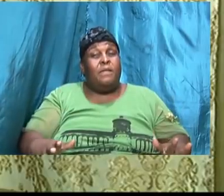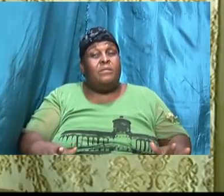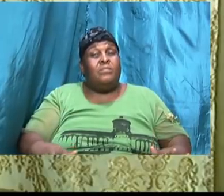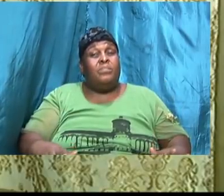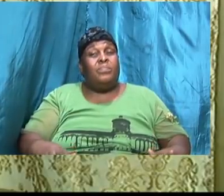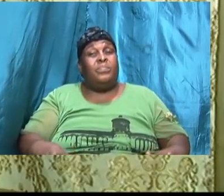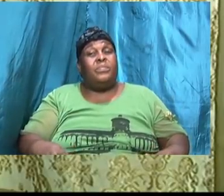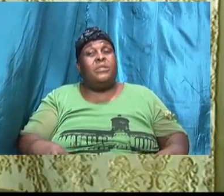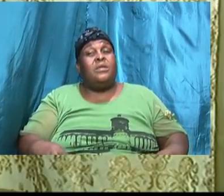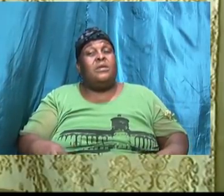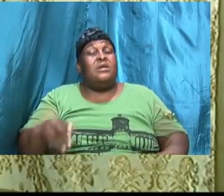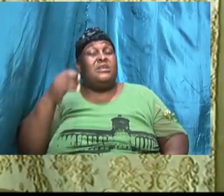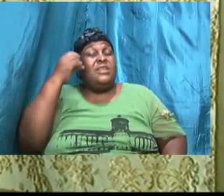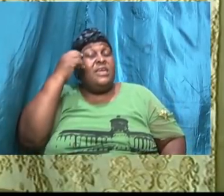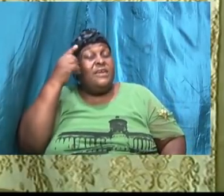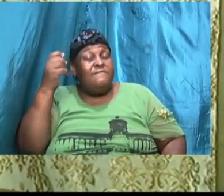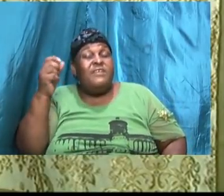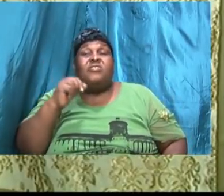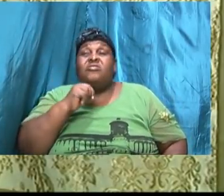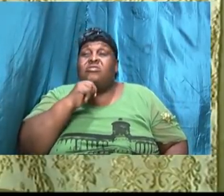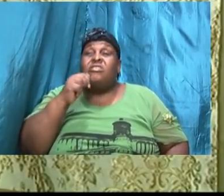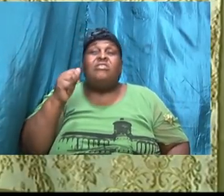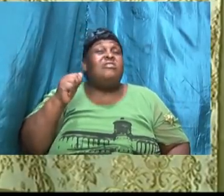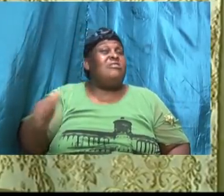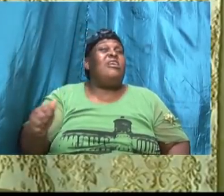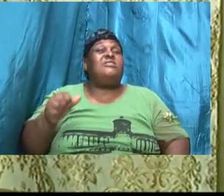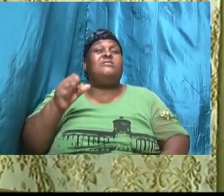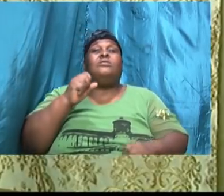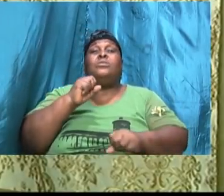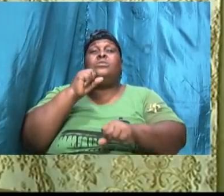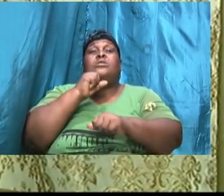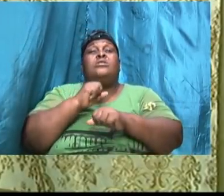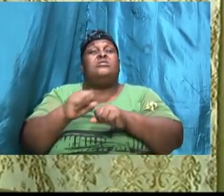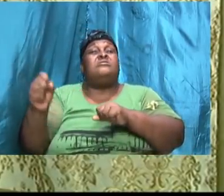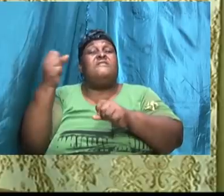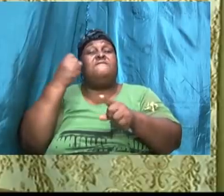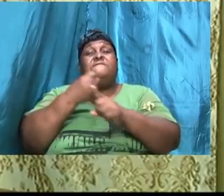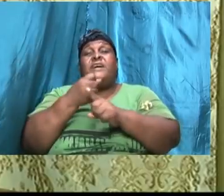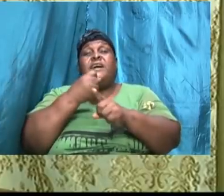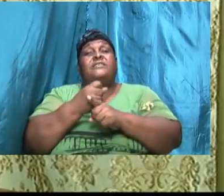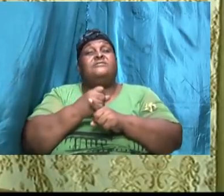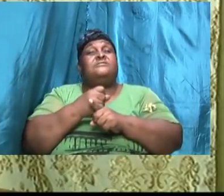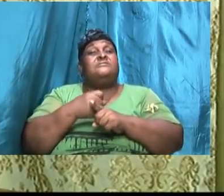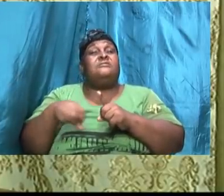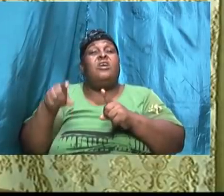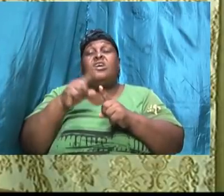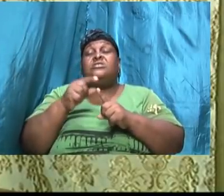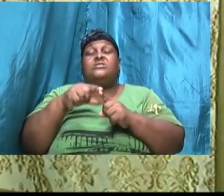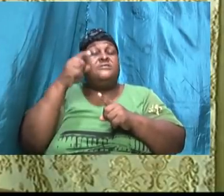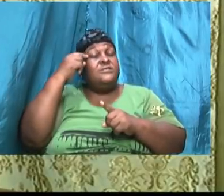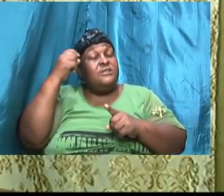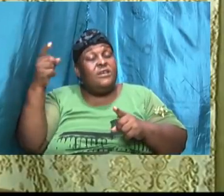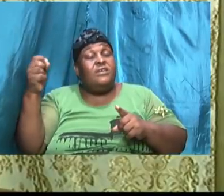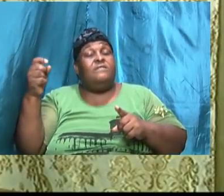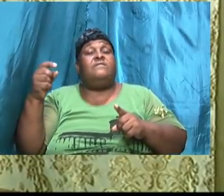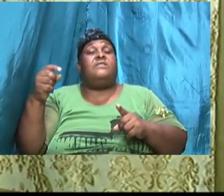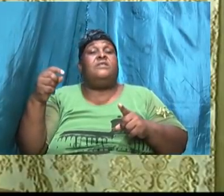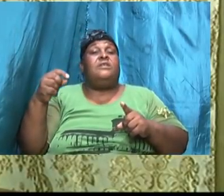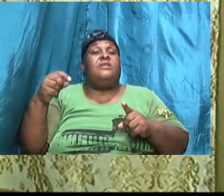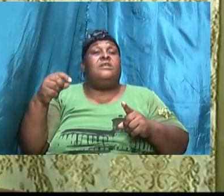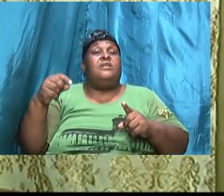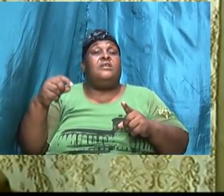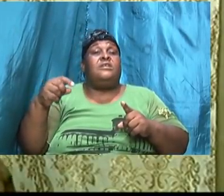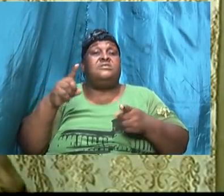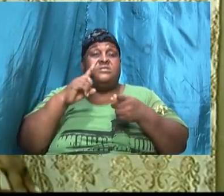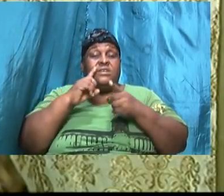without first seeking the Lord's counsel I want us to know that when we look over the life of David though